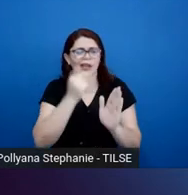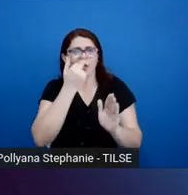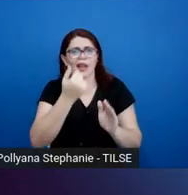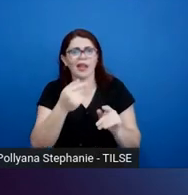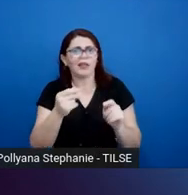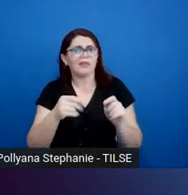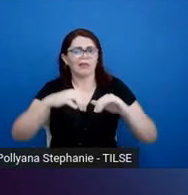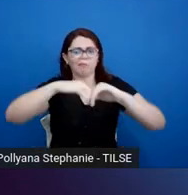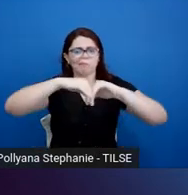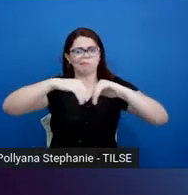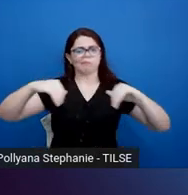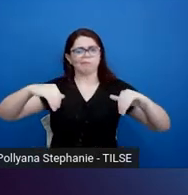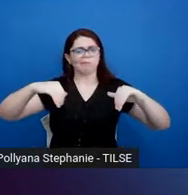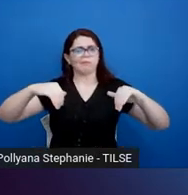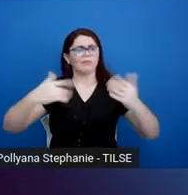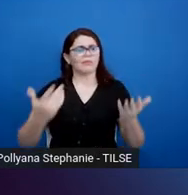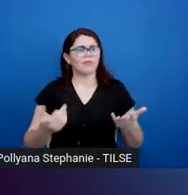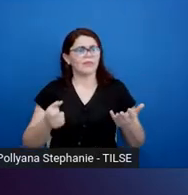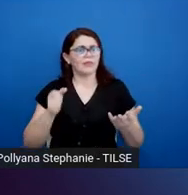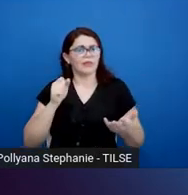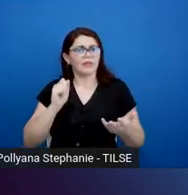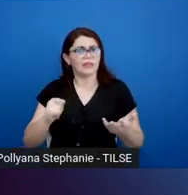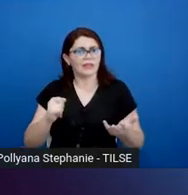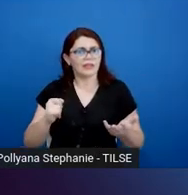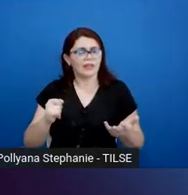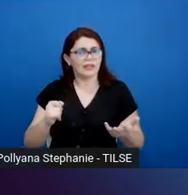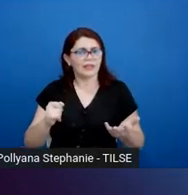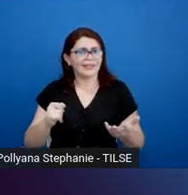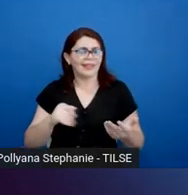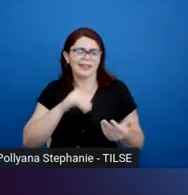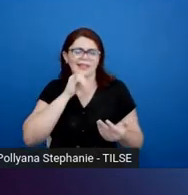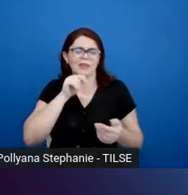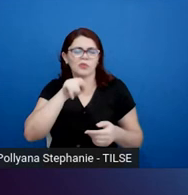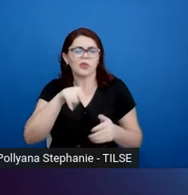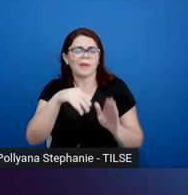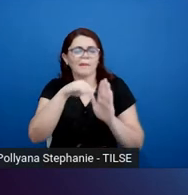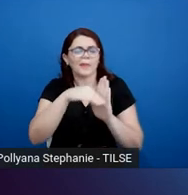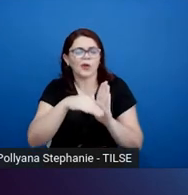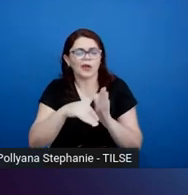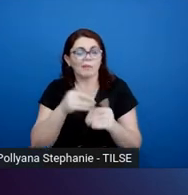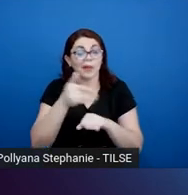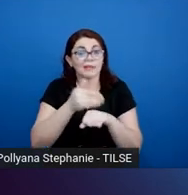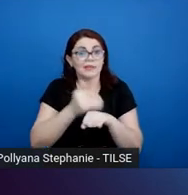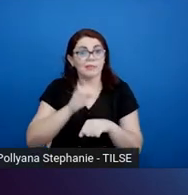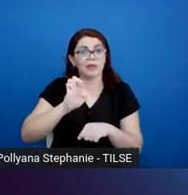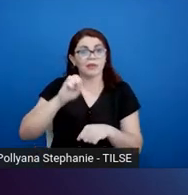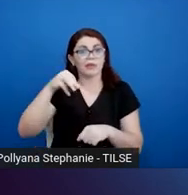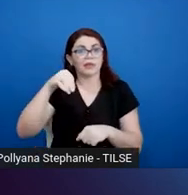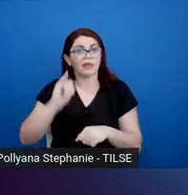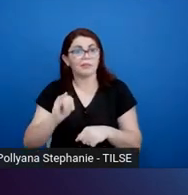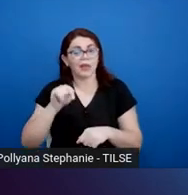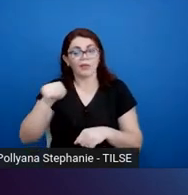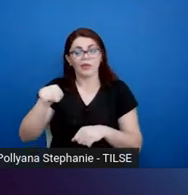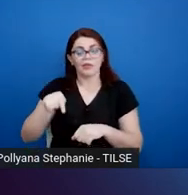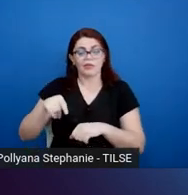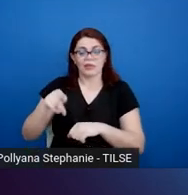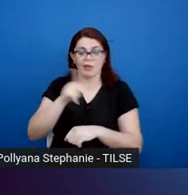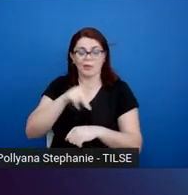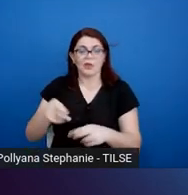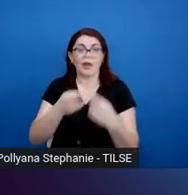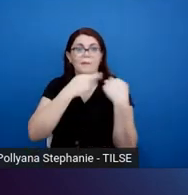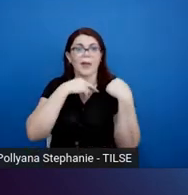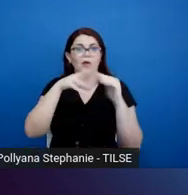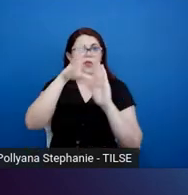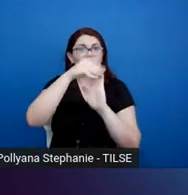if you are doing something like EMI and you're a content teacher, some people